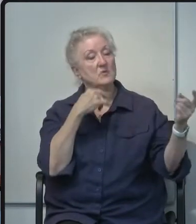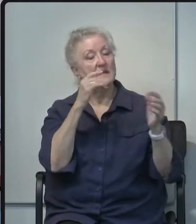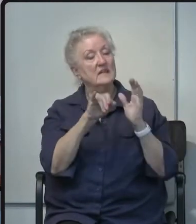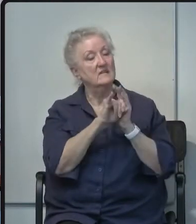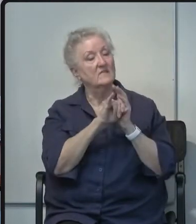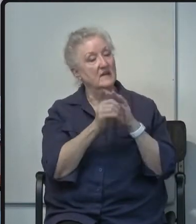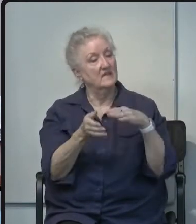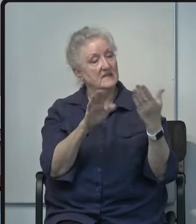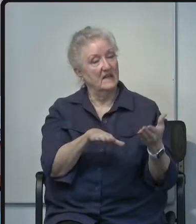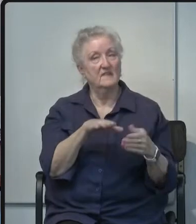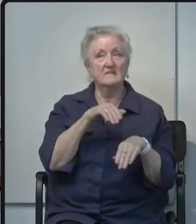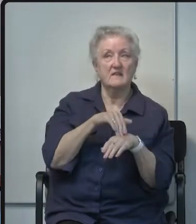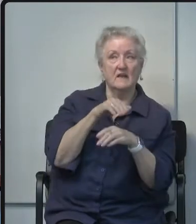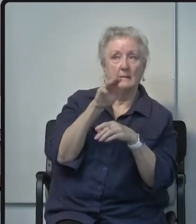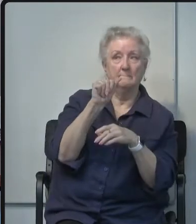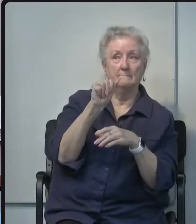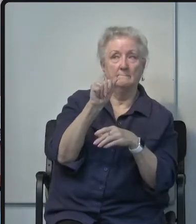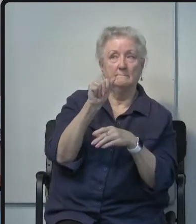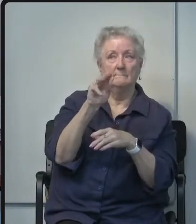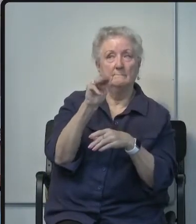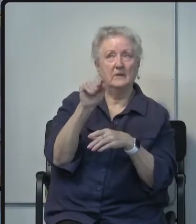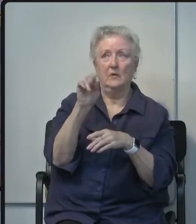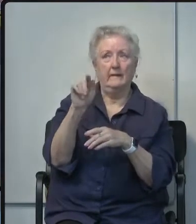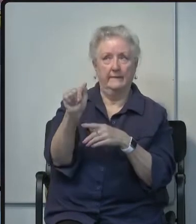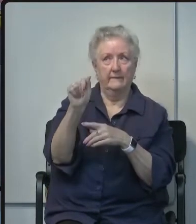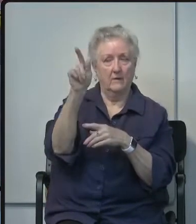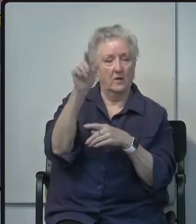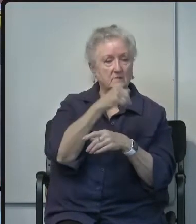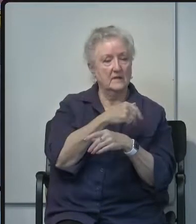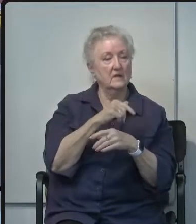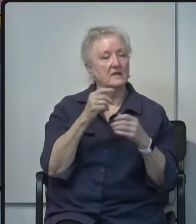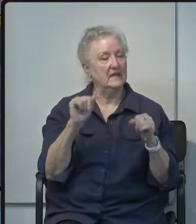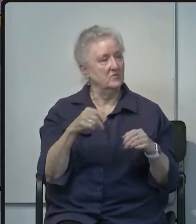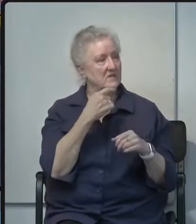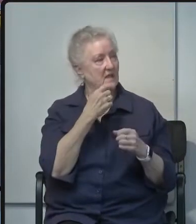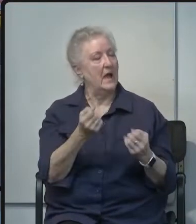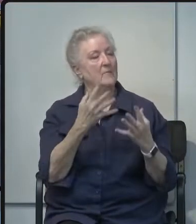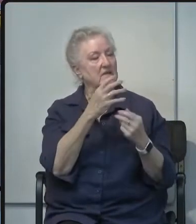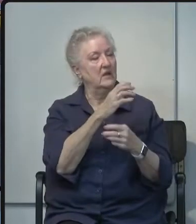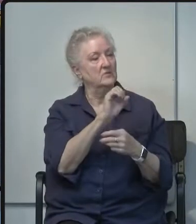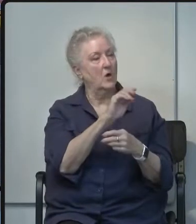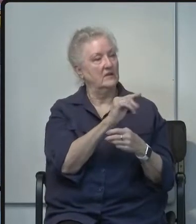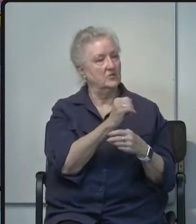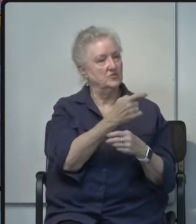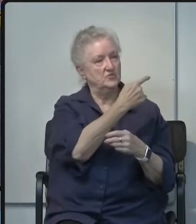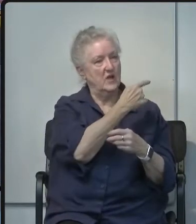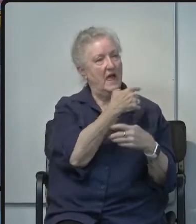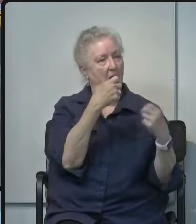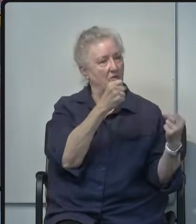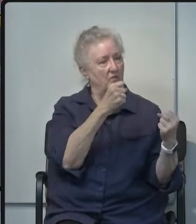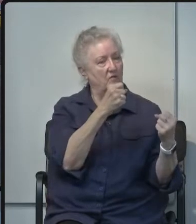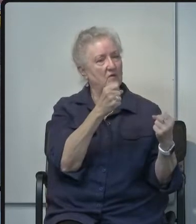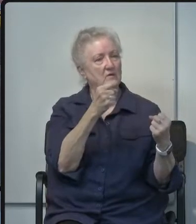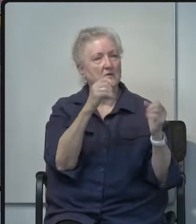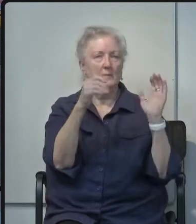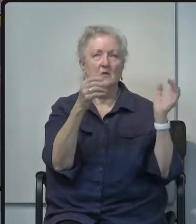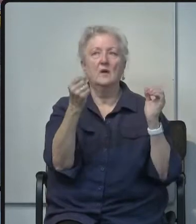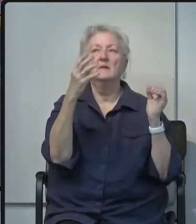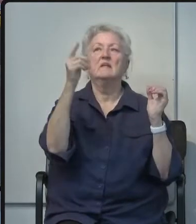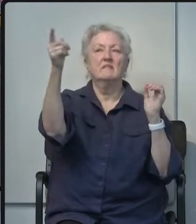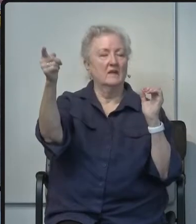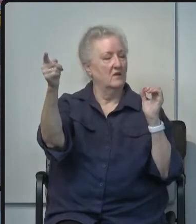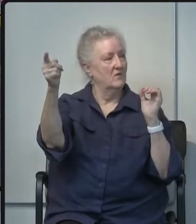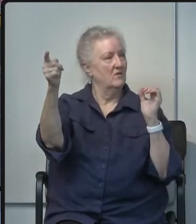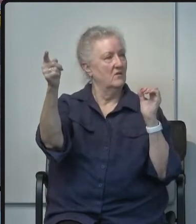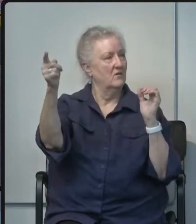as being at marion are you able to say how many are at cottage health versus how many are in marion medical center those